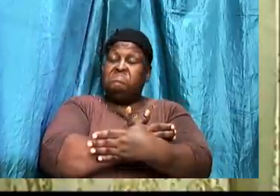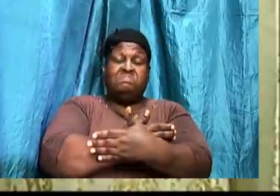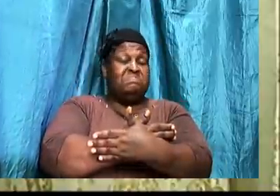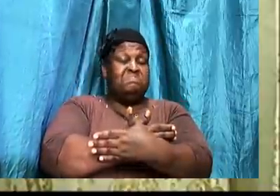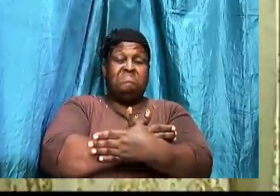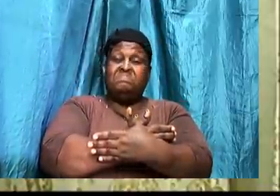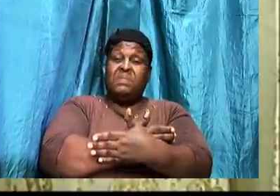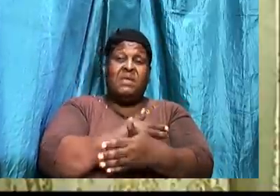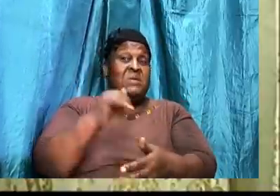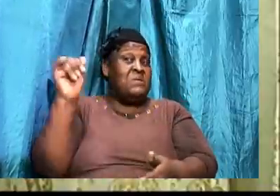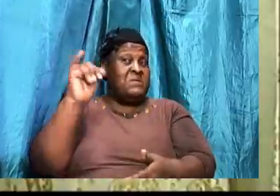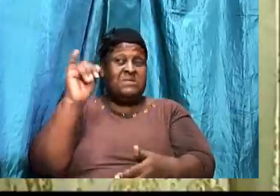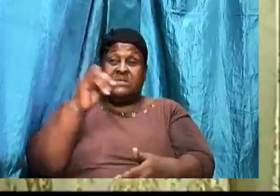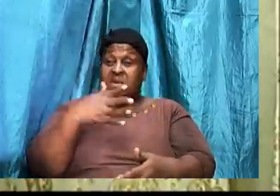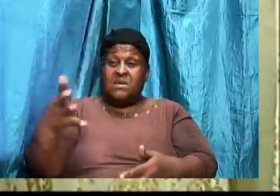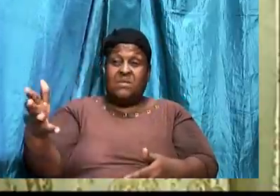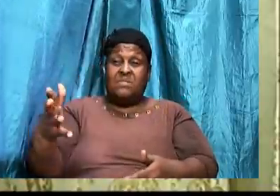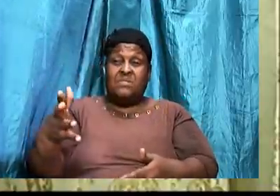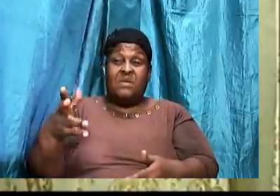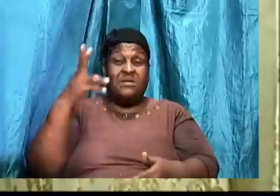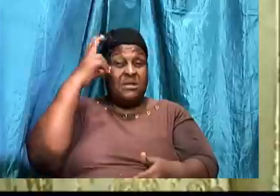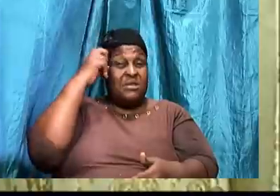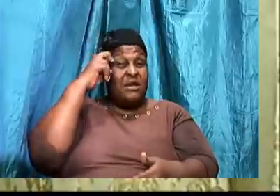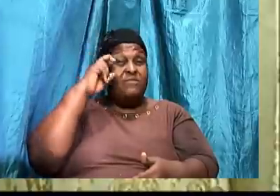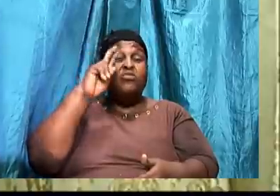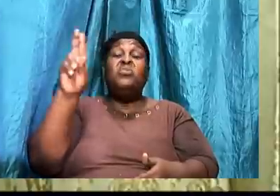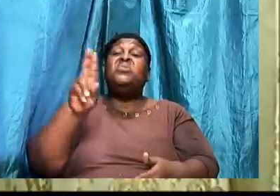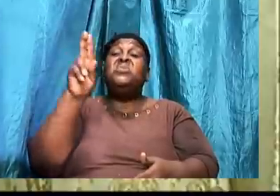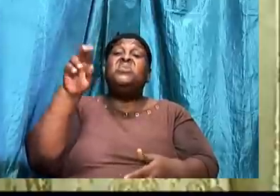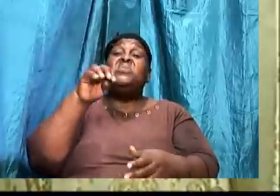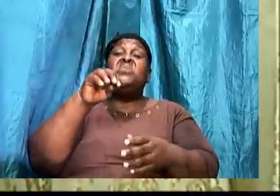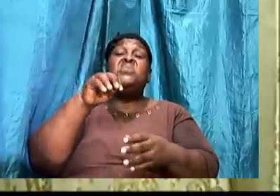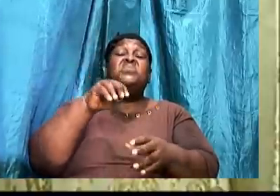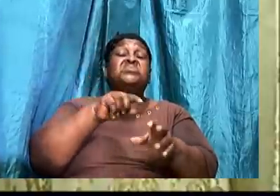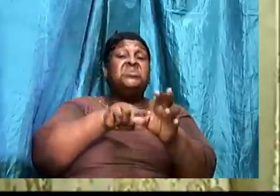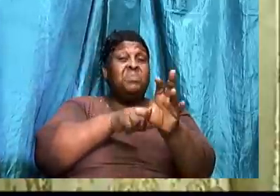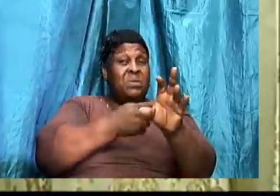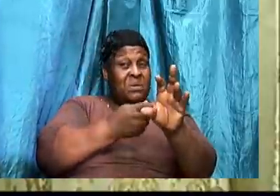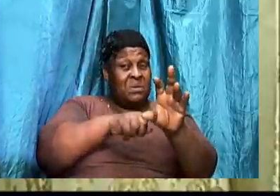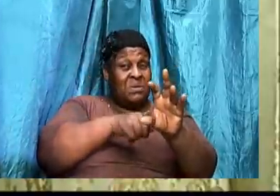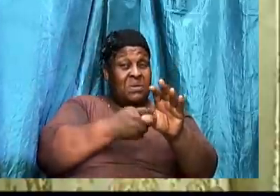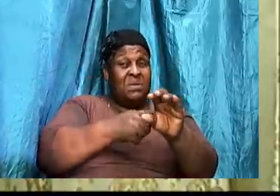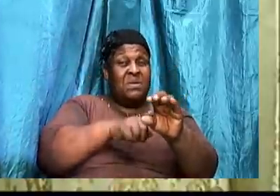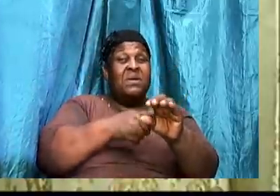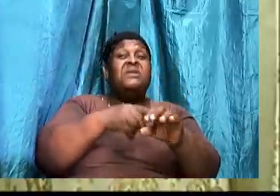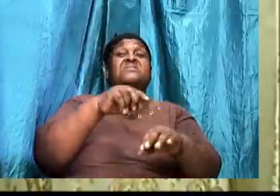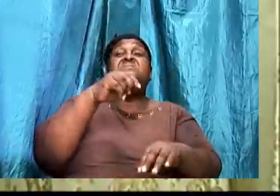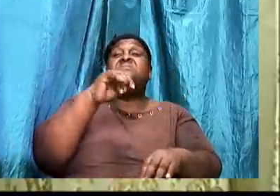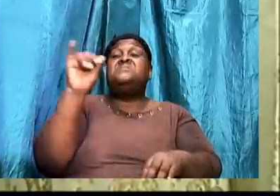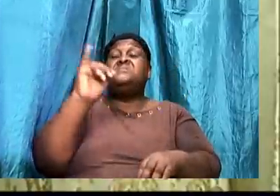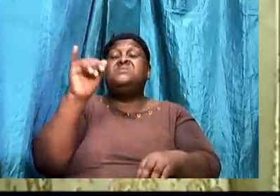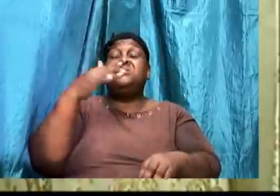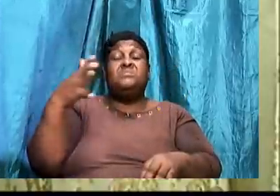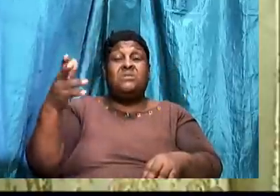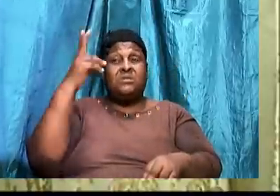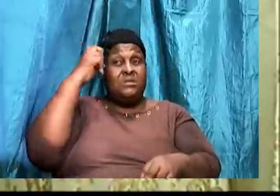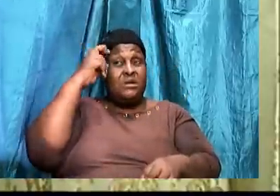The same thing that he used. In the beginning. Is the same thing that he. Will use now.